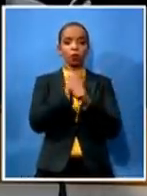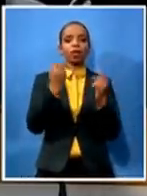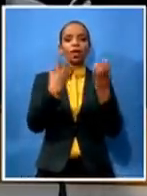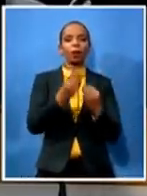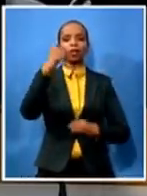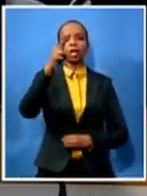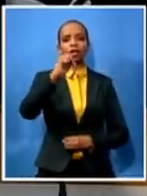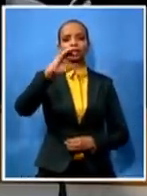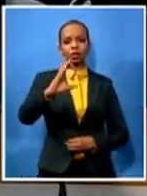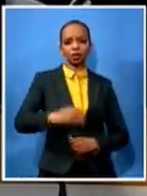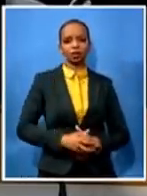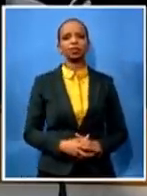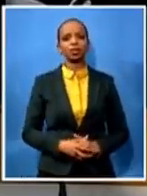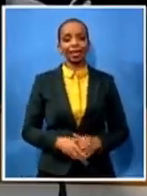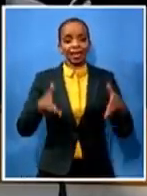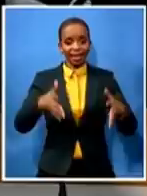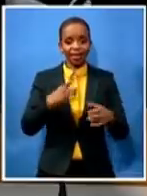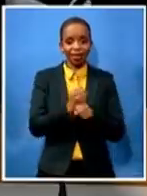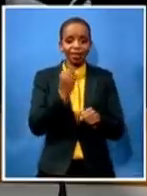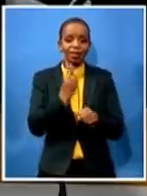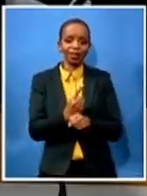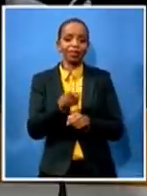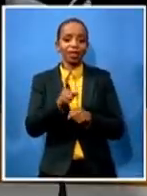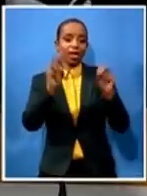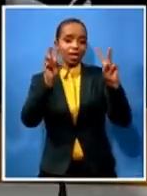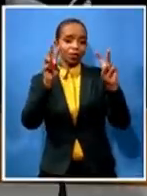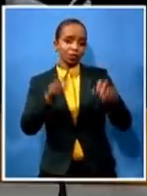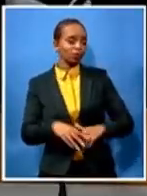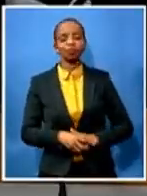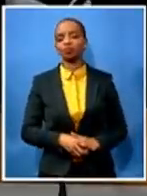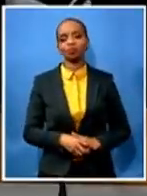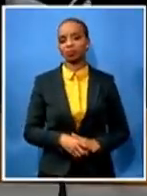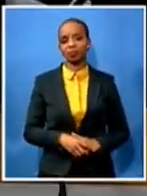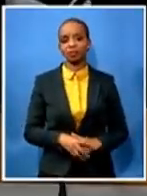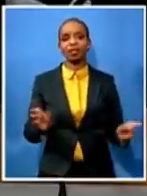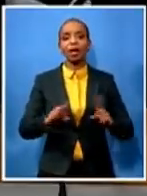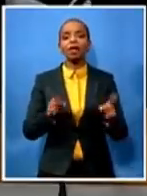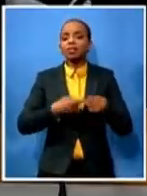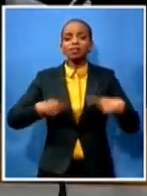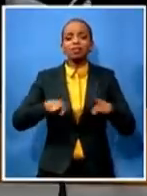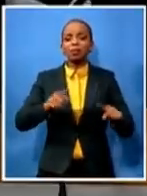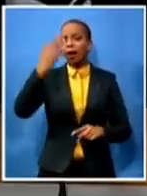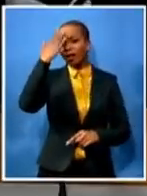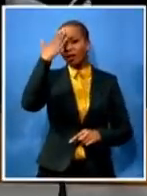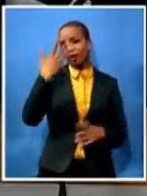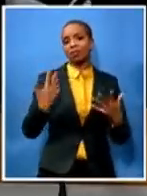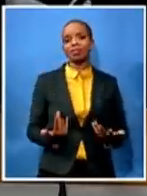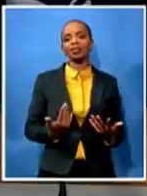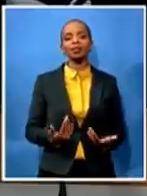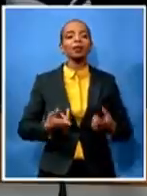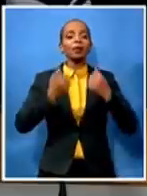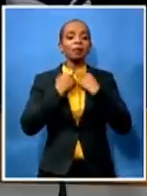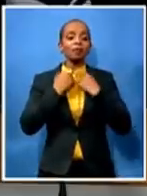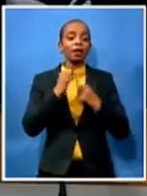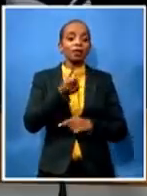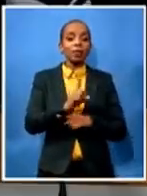been an issue nobody has ever frowned upon and we all know that our children must also find space